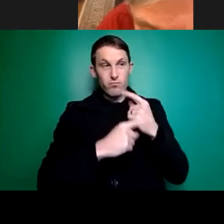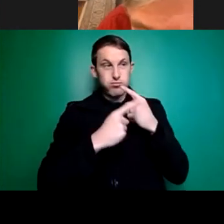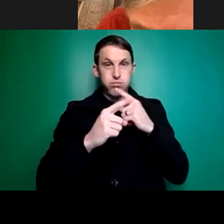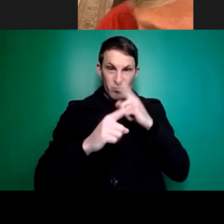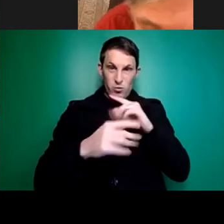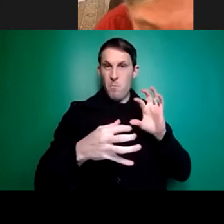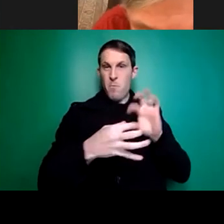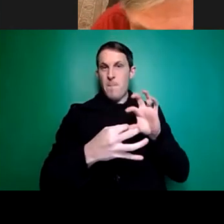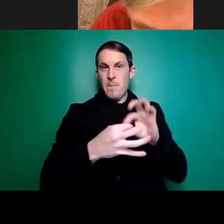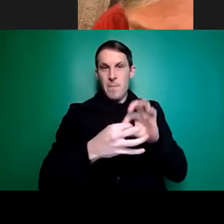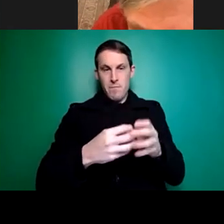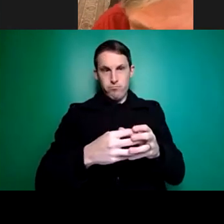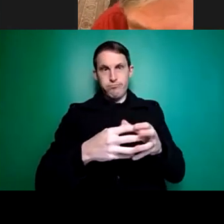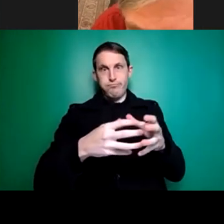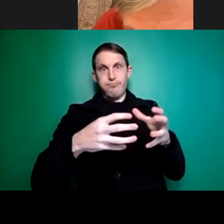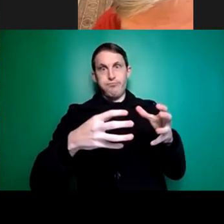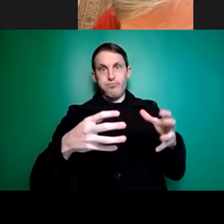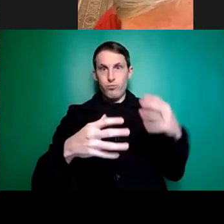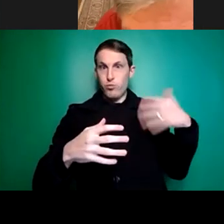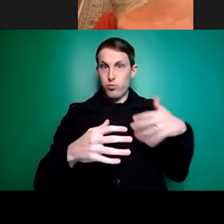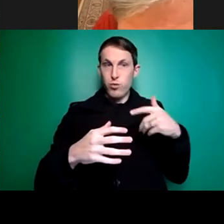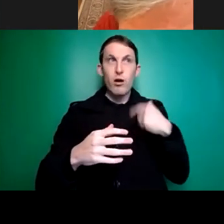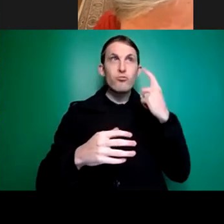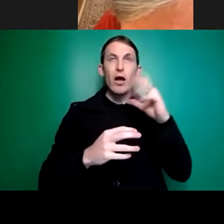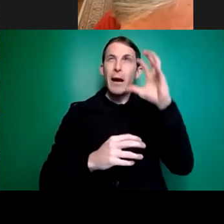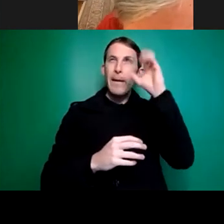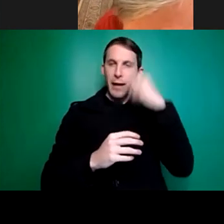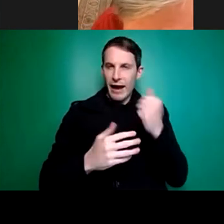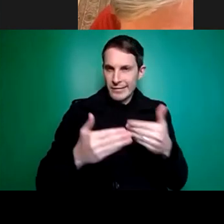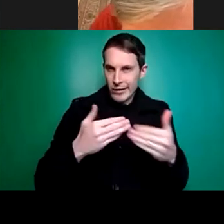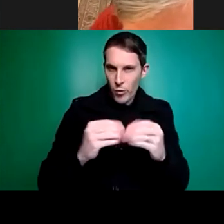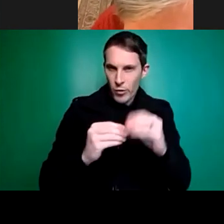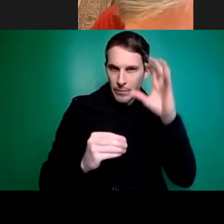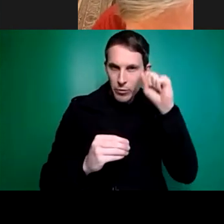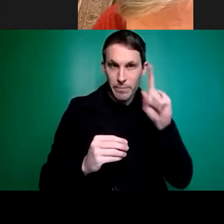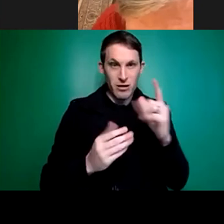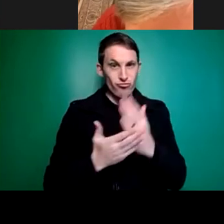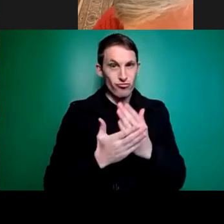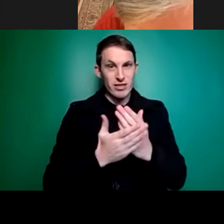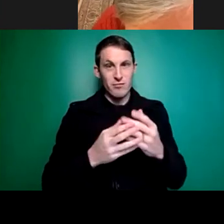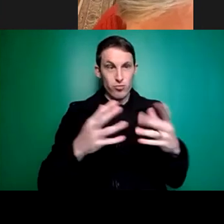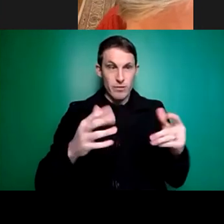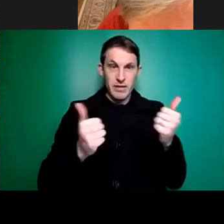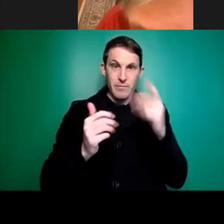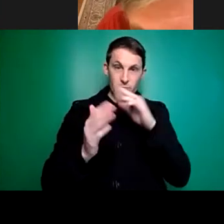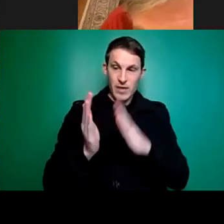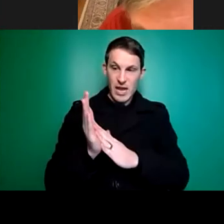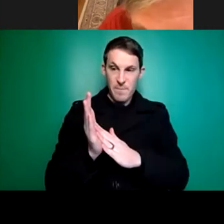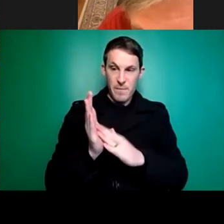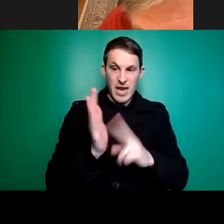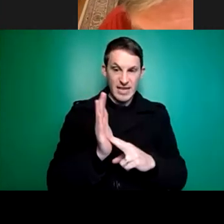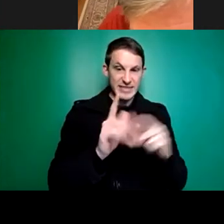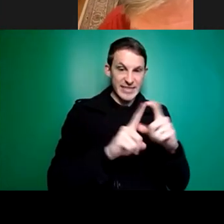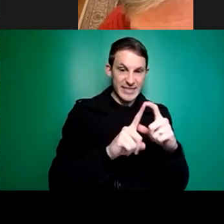I struggle with memory now, Brian, but, you know, there's people from EMS Society, for the Motor Neurone Dissociation,